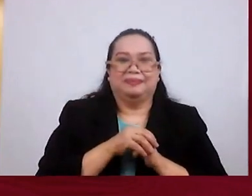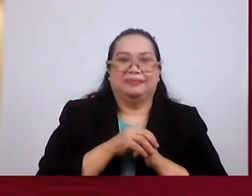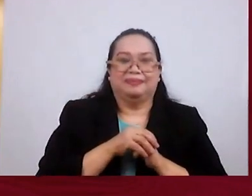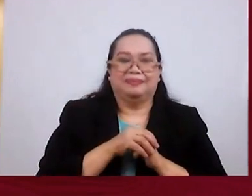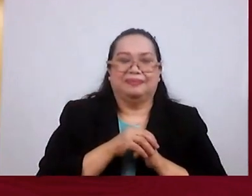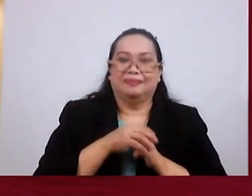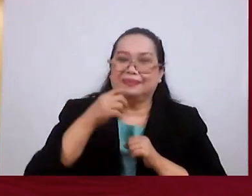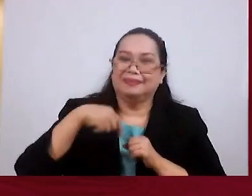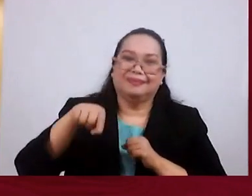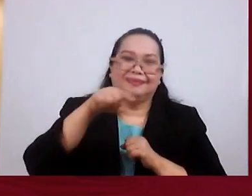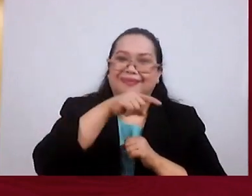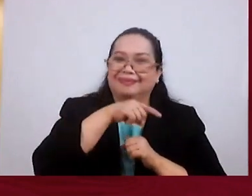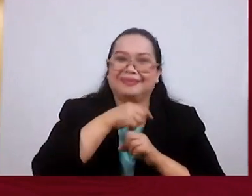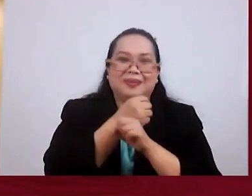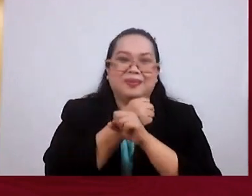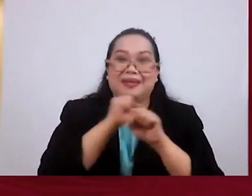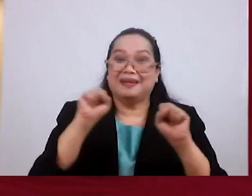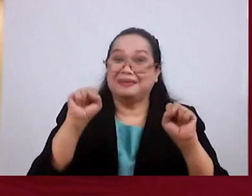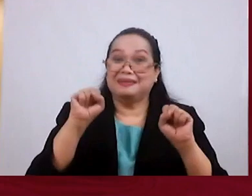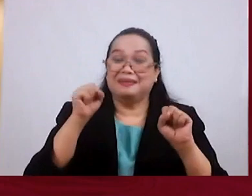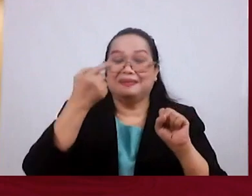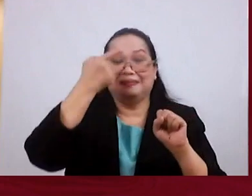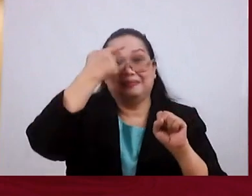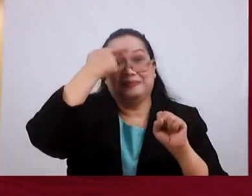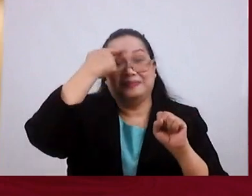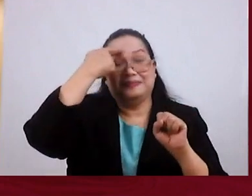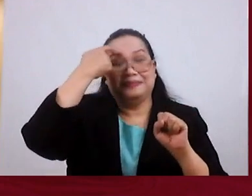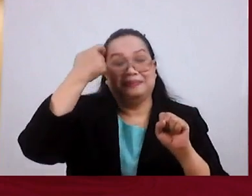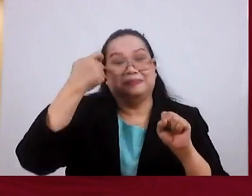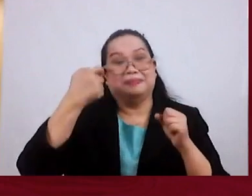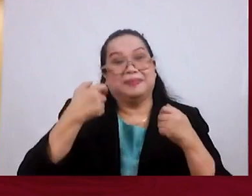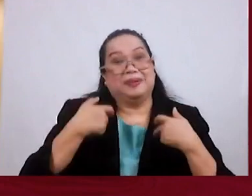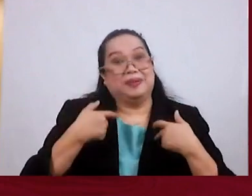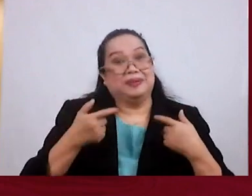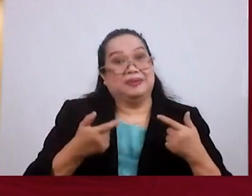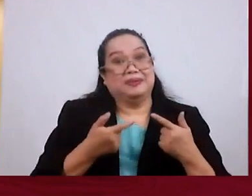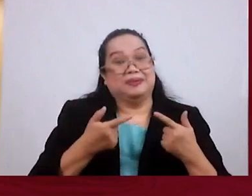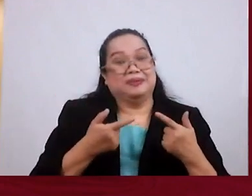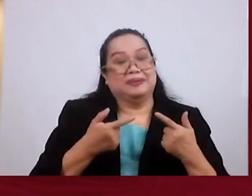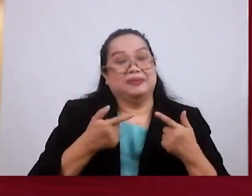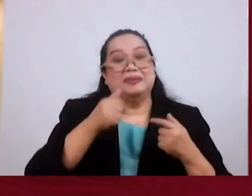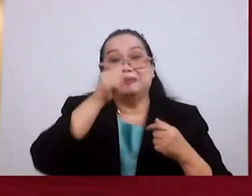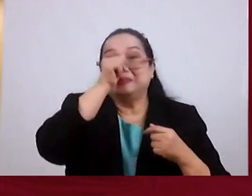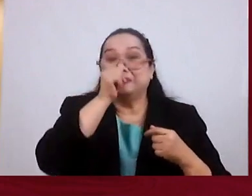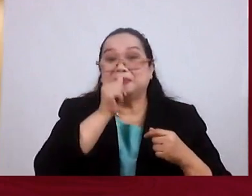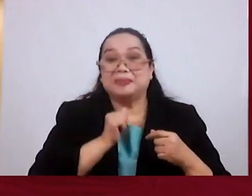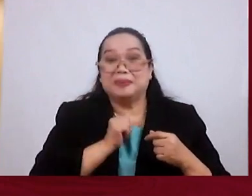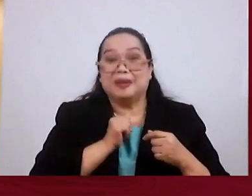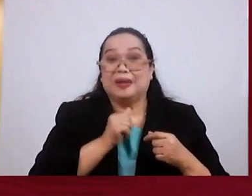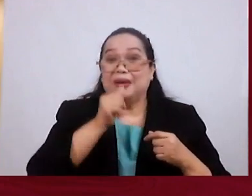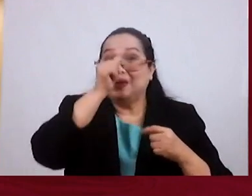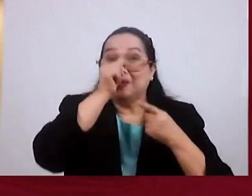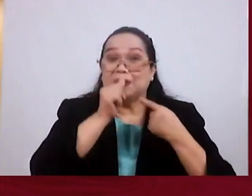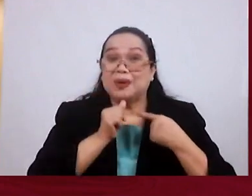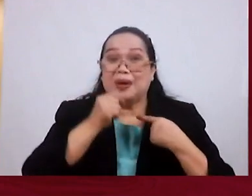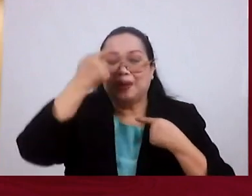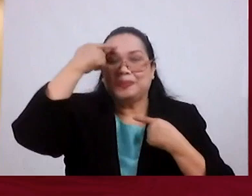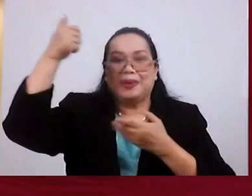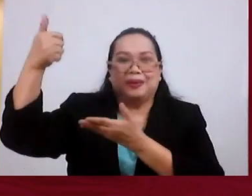We Are Not Saved Because We Persist We Persist Because We're Saved